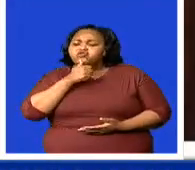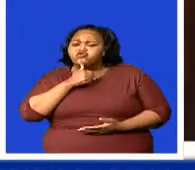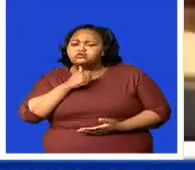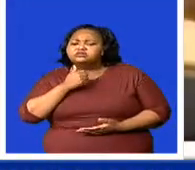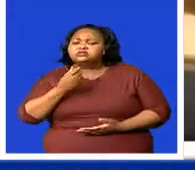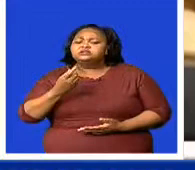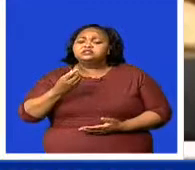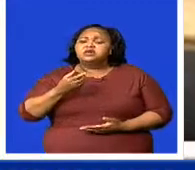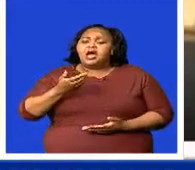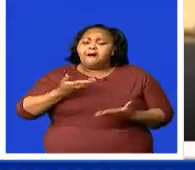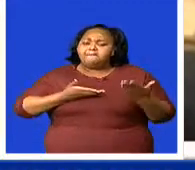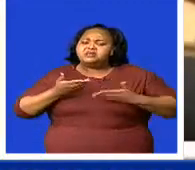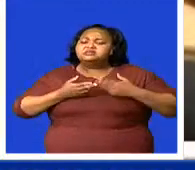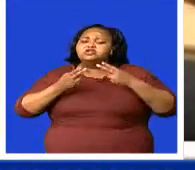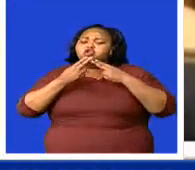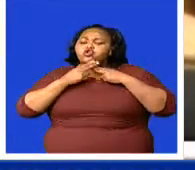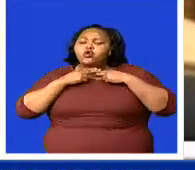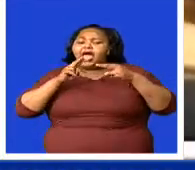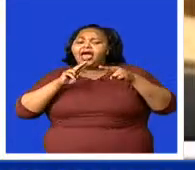that.